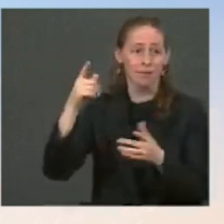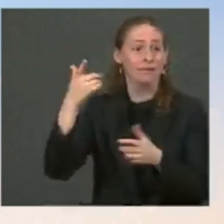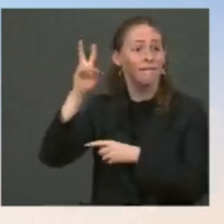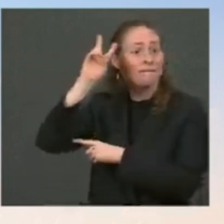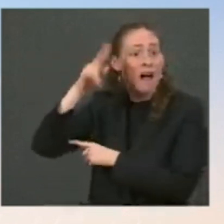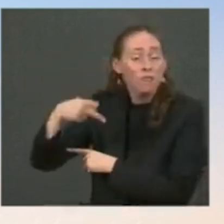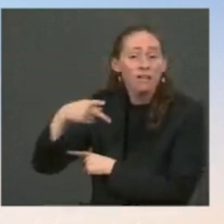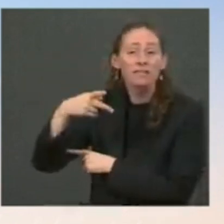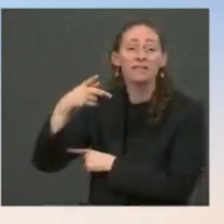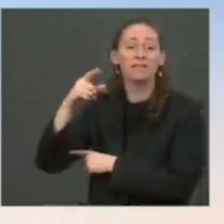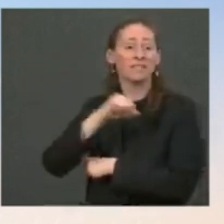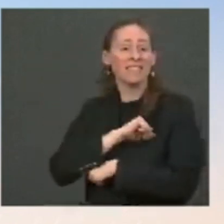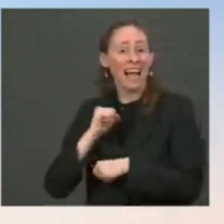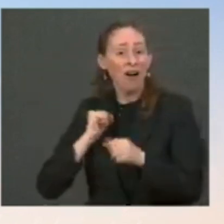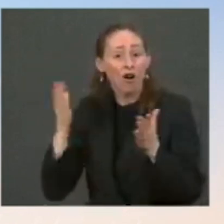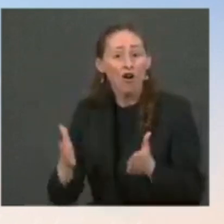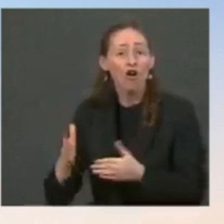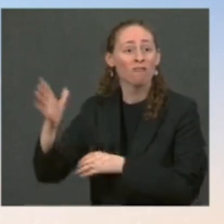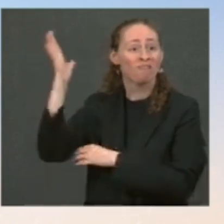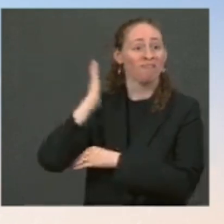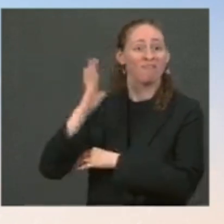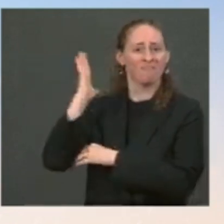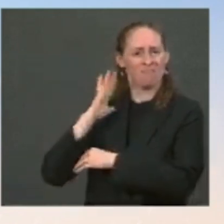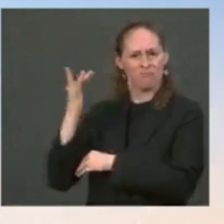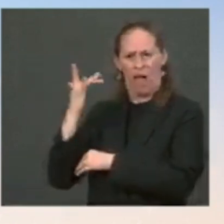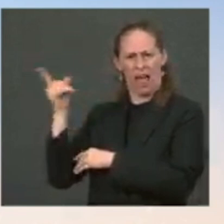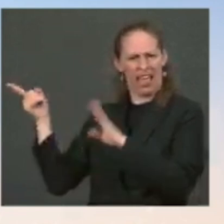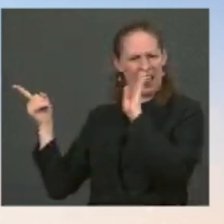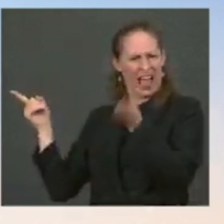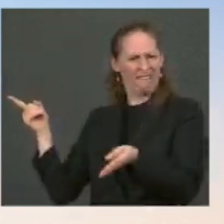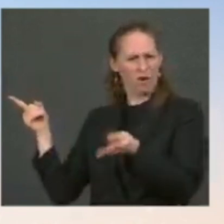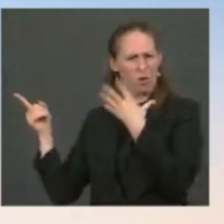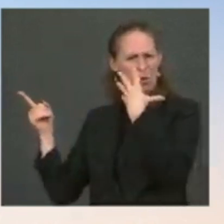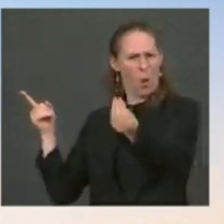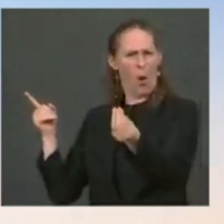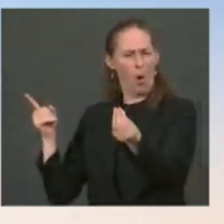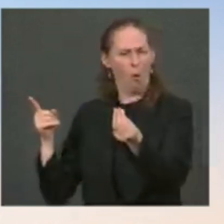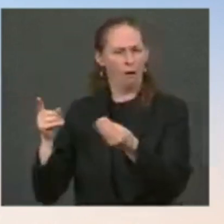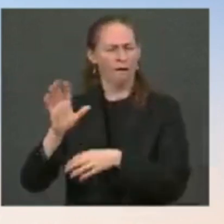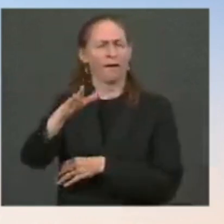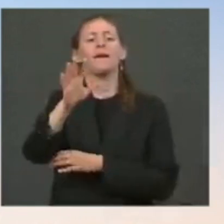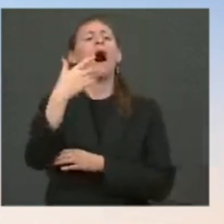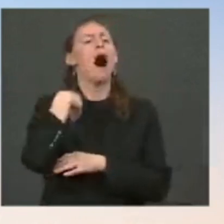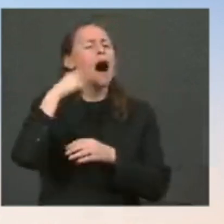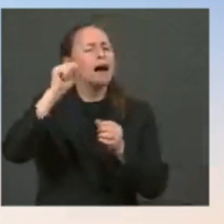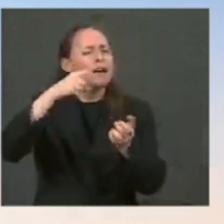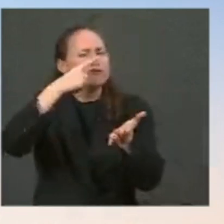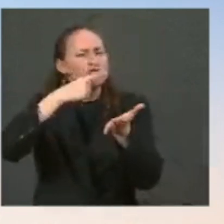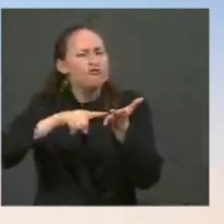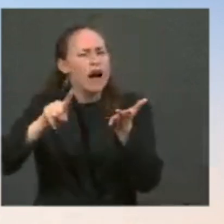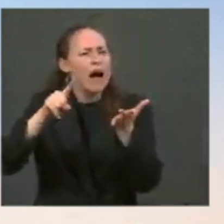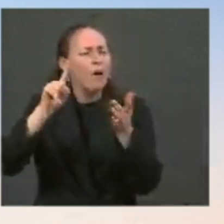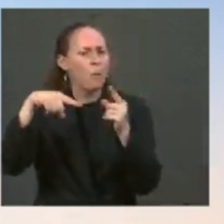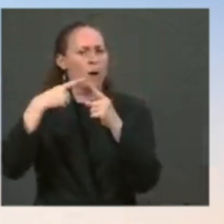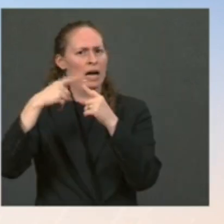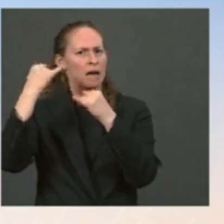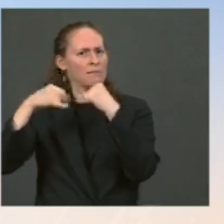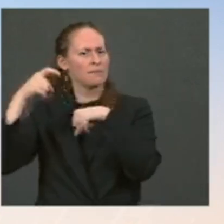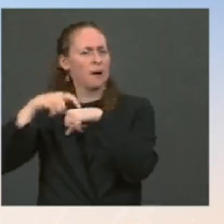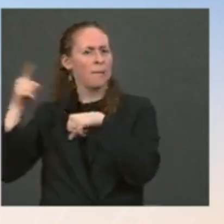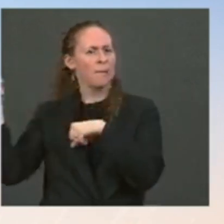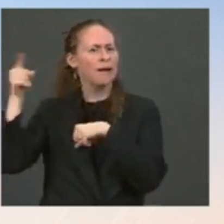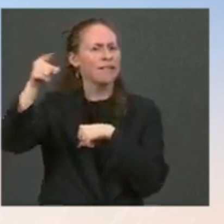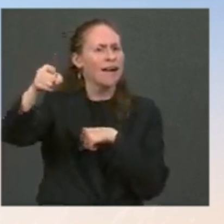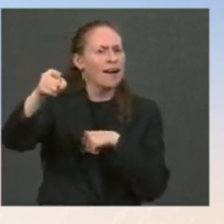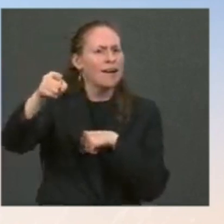as a concerned citizen. Why would that be? I can check and see when the last time or when he may have been. But tell me more about